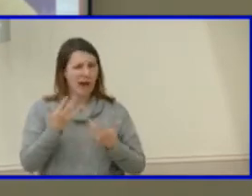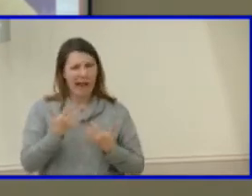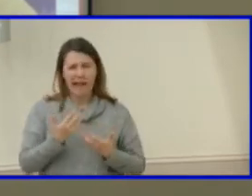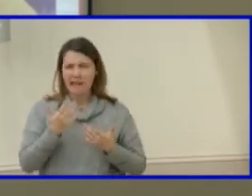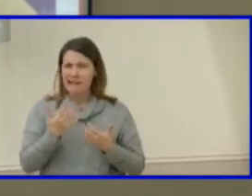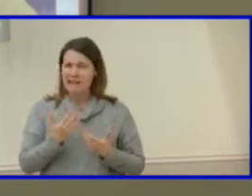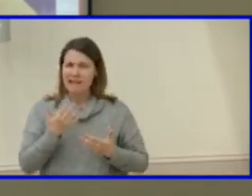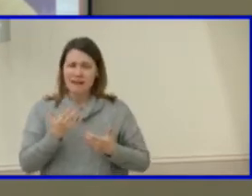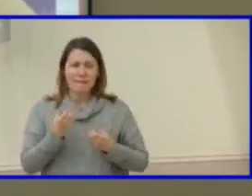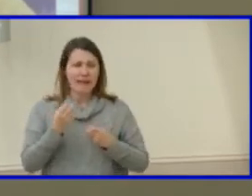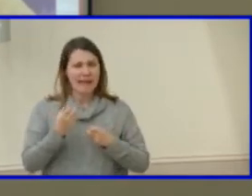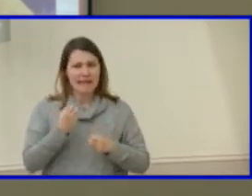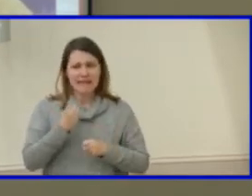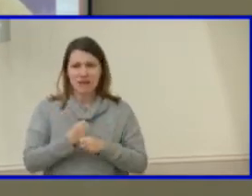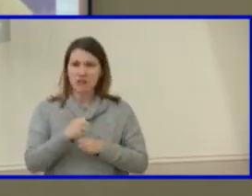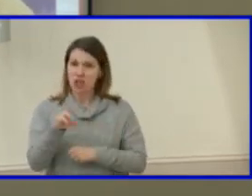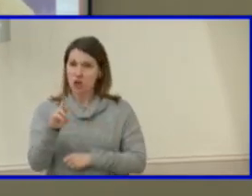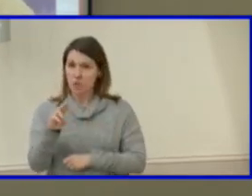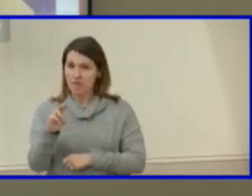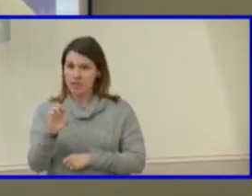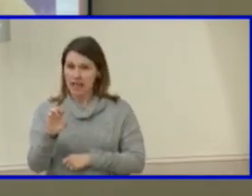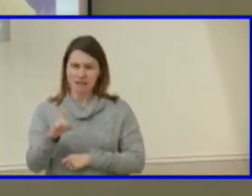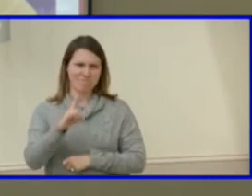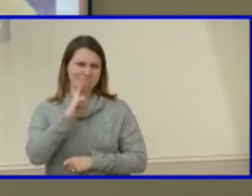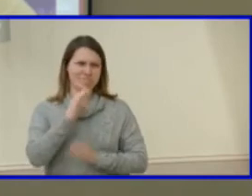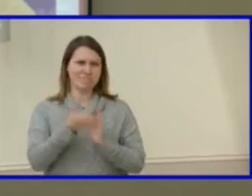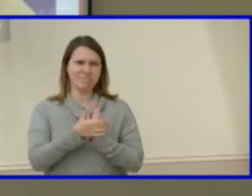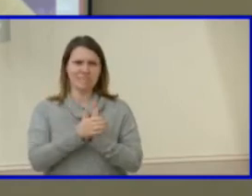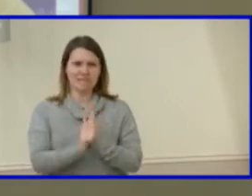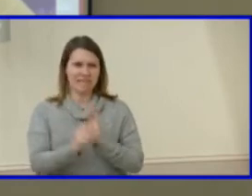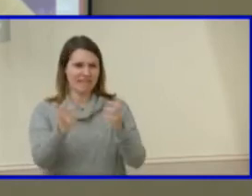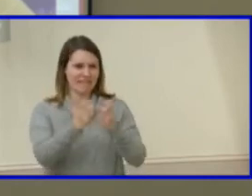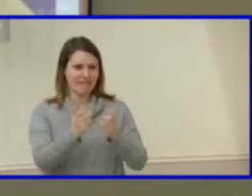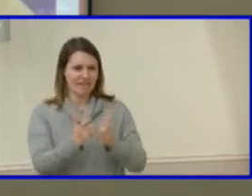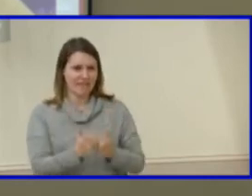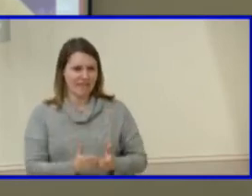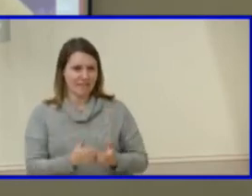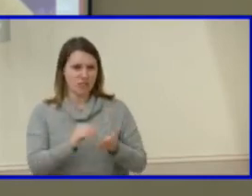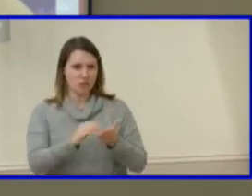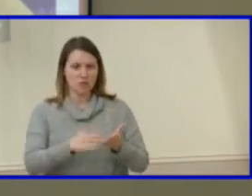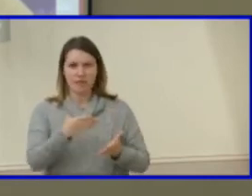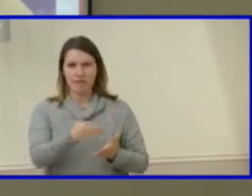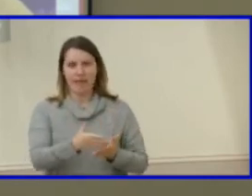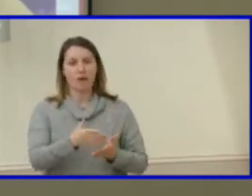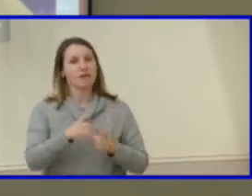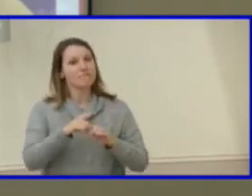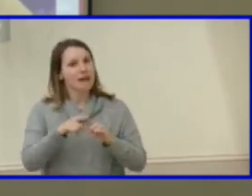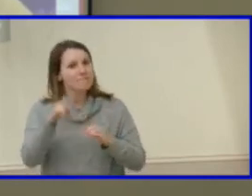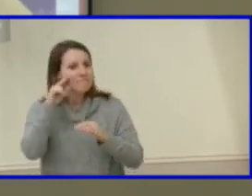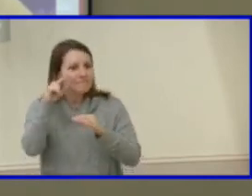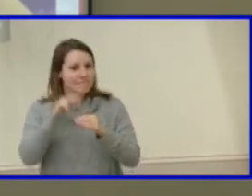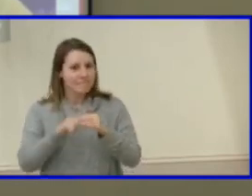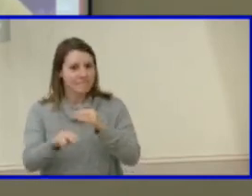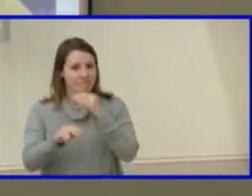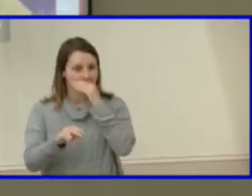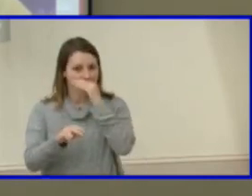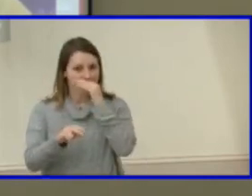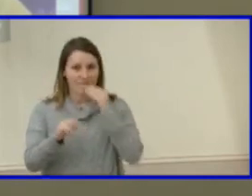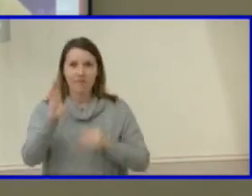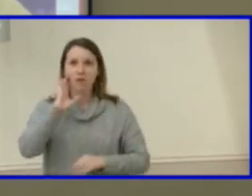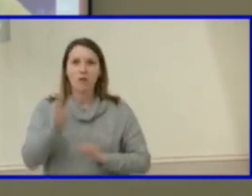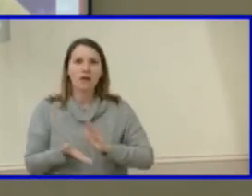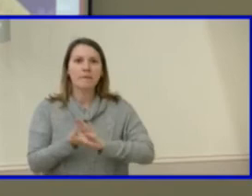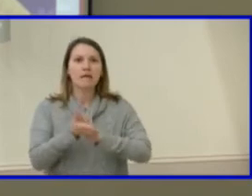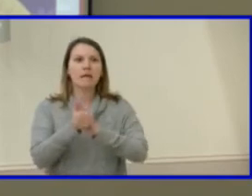every single bit of space in and fit the kids in there but the prediction is it is only going to get worse